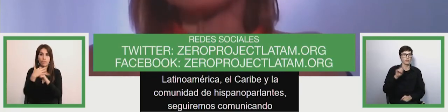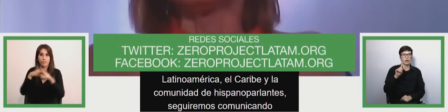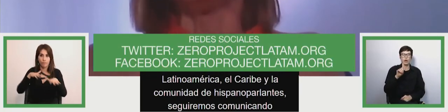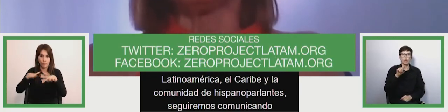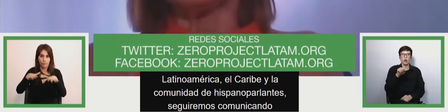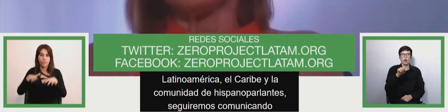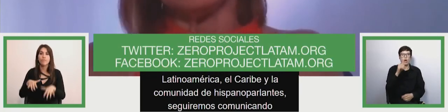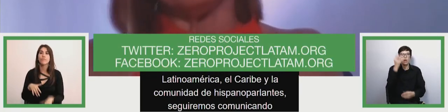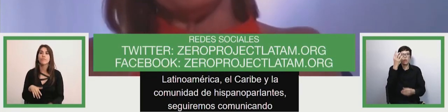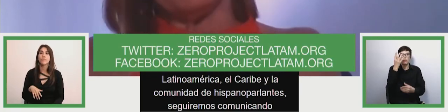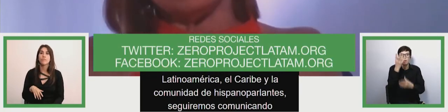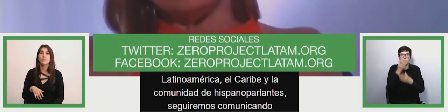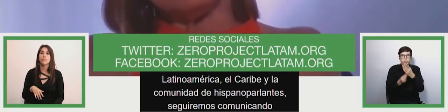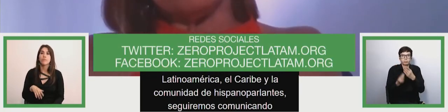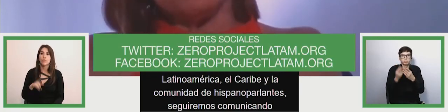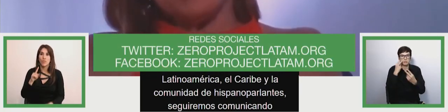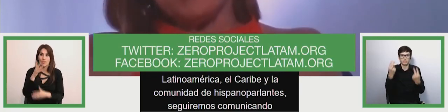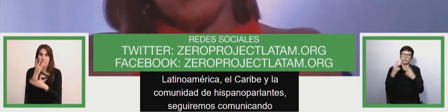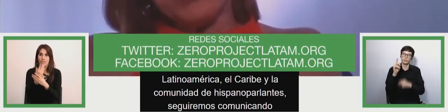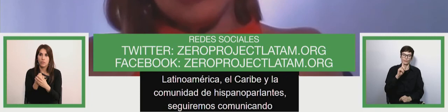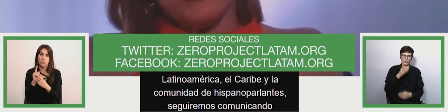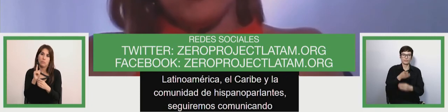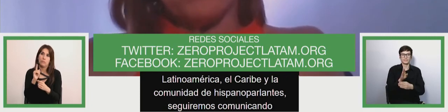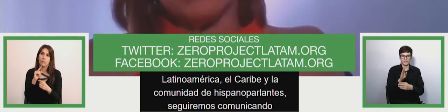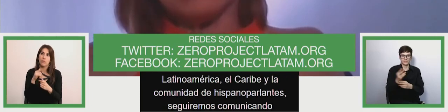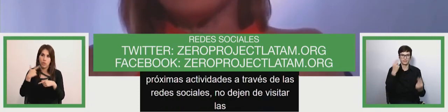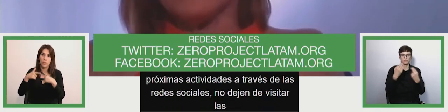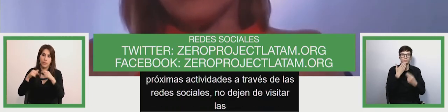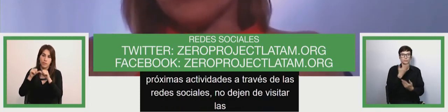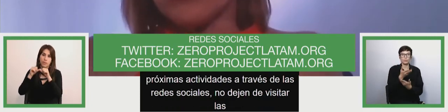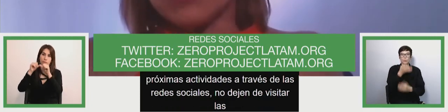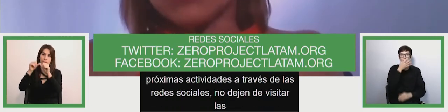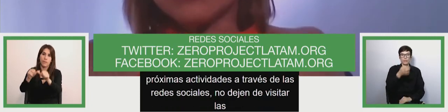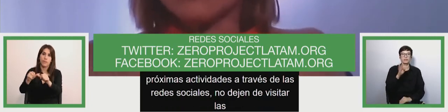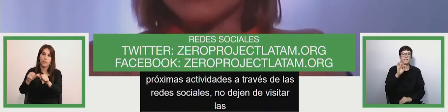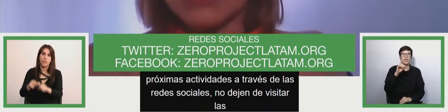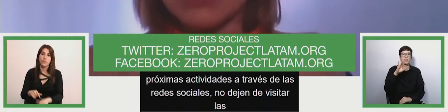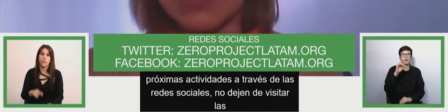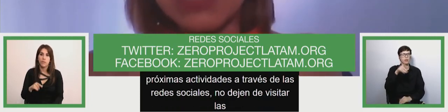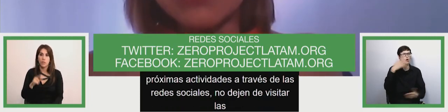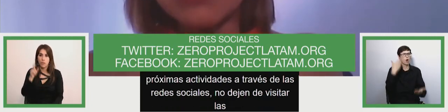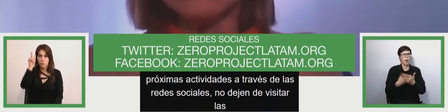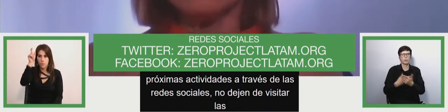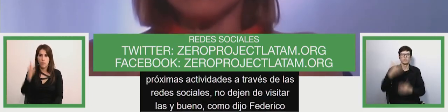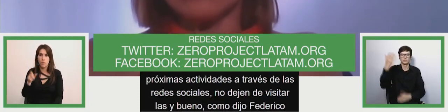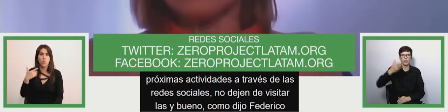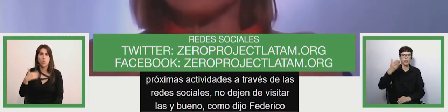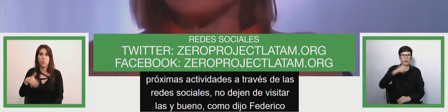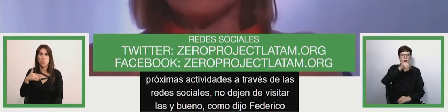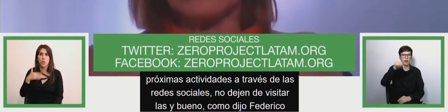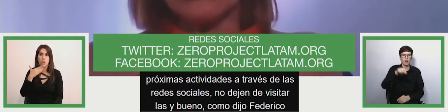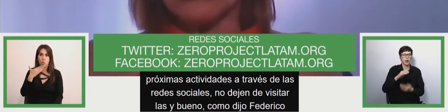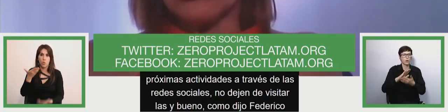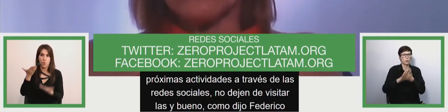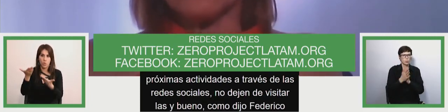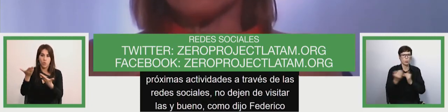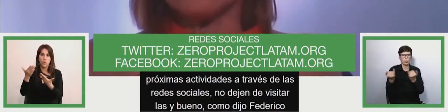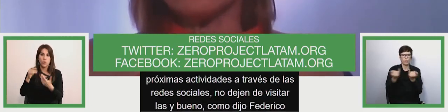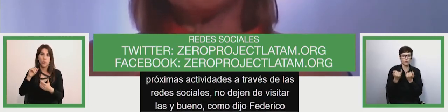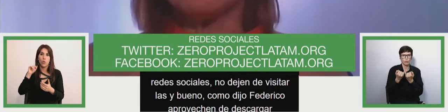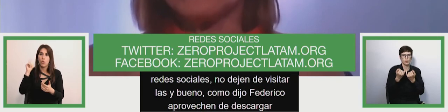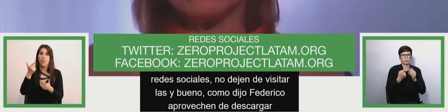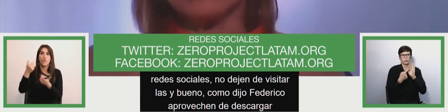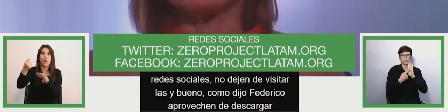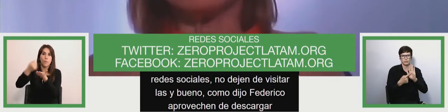stop visiting us and also as federico mentioned i i i want please